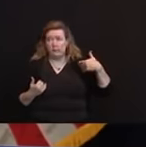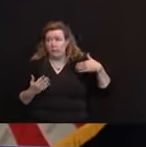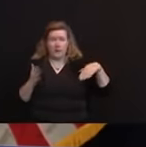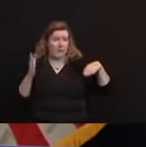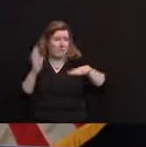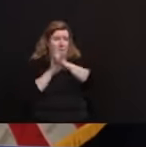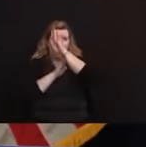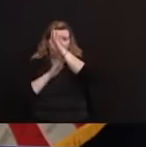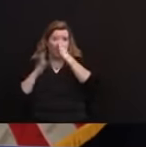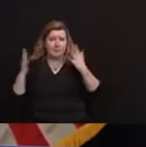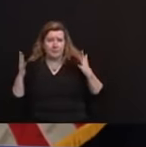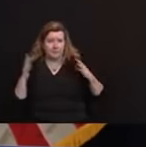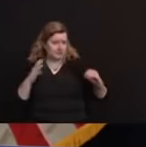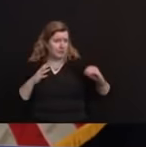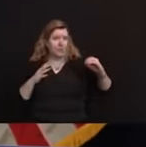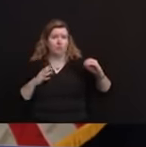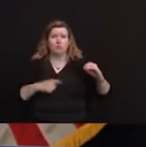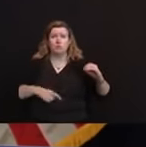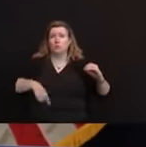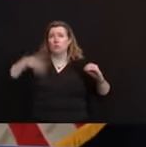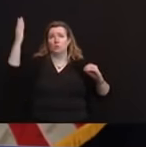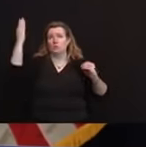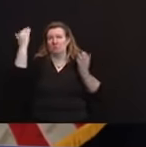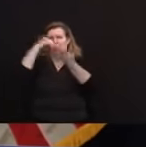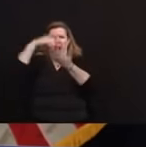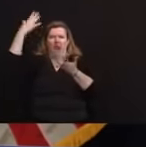from zero to 6,000.